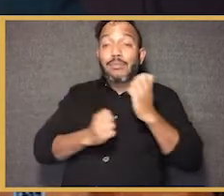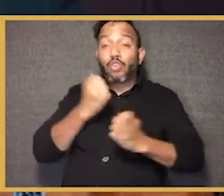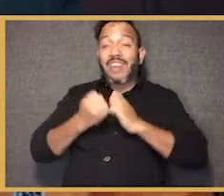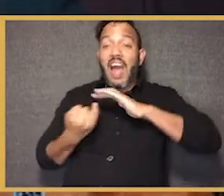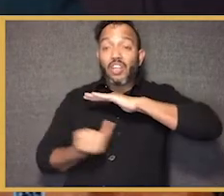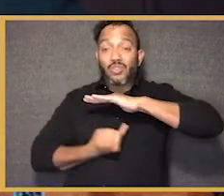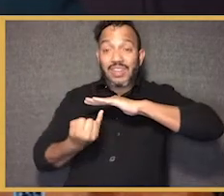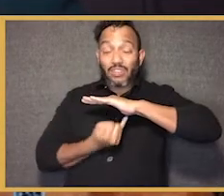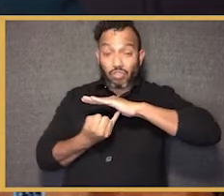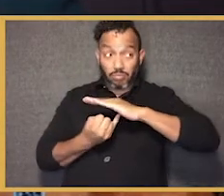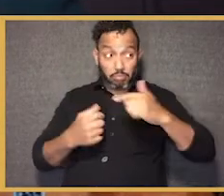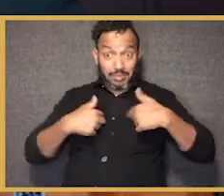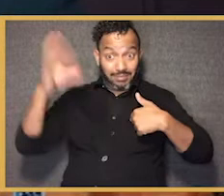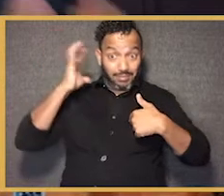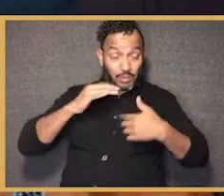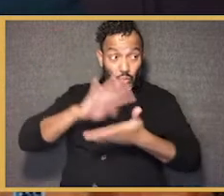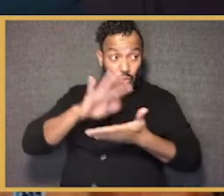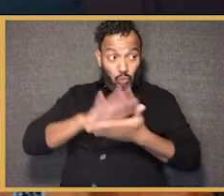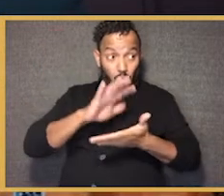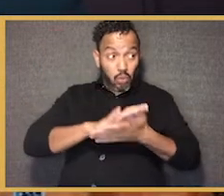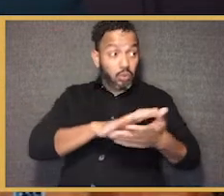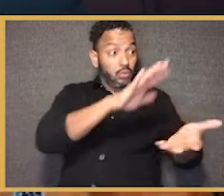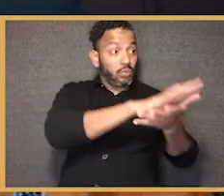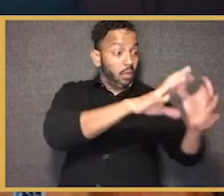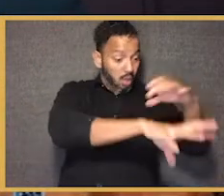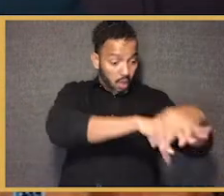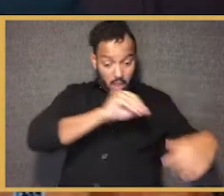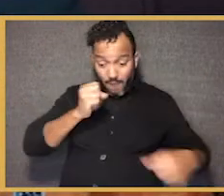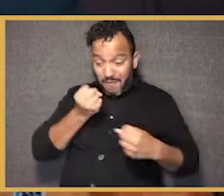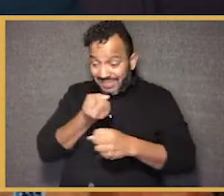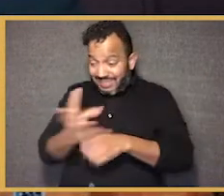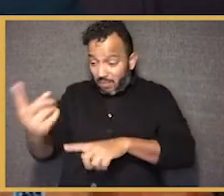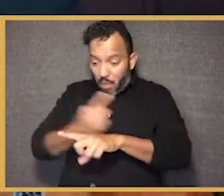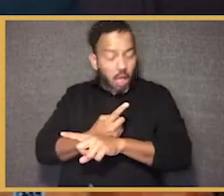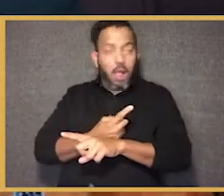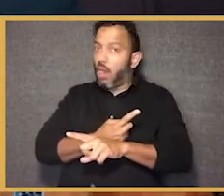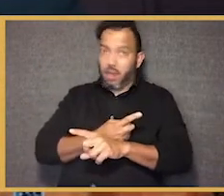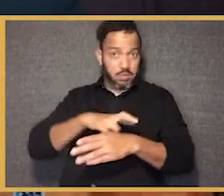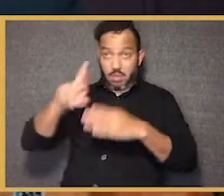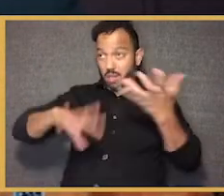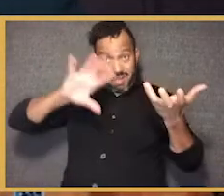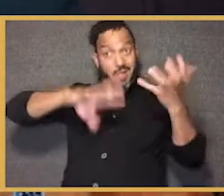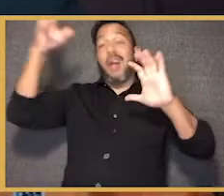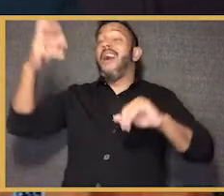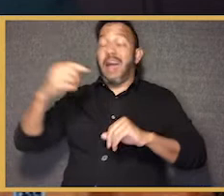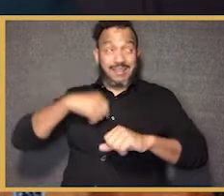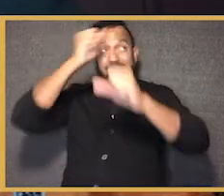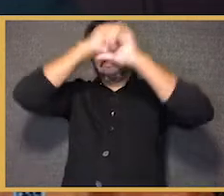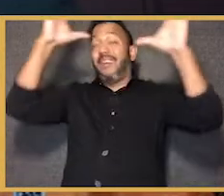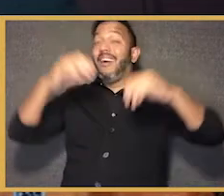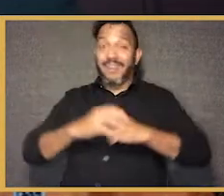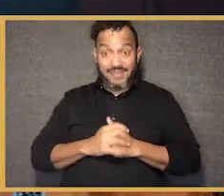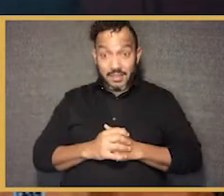for me as a kid, being away from school for months would have been a disaster. And so I worry a lot about kids who in